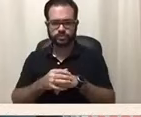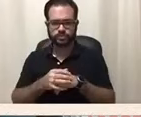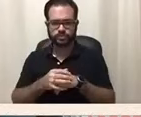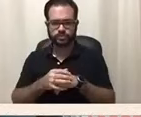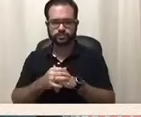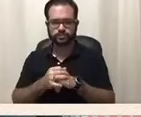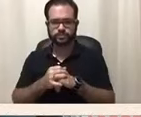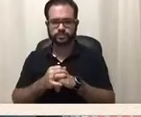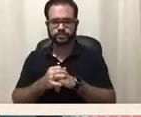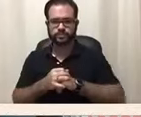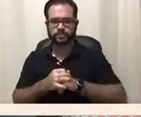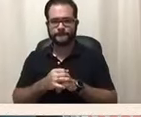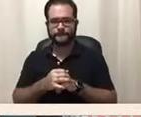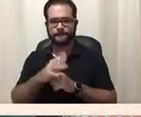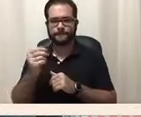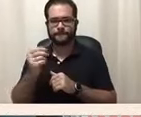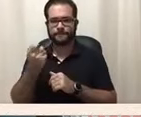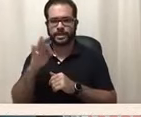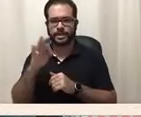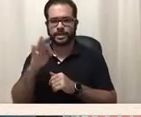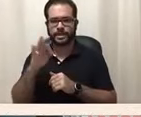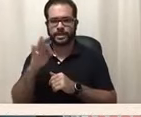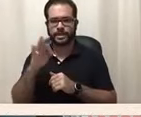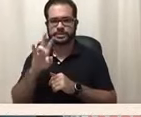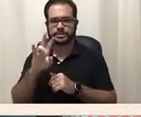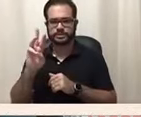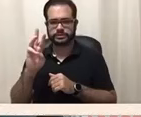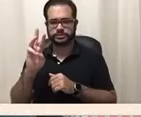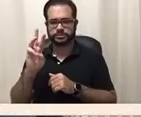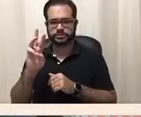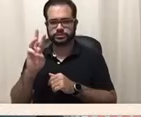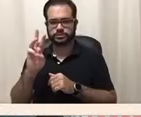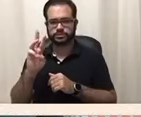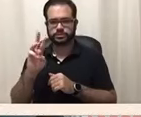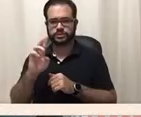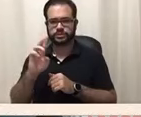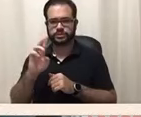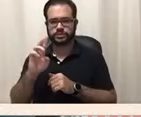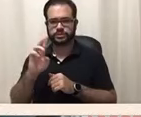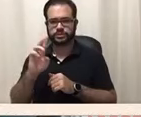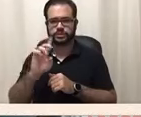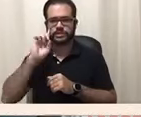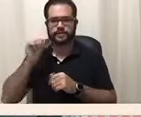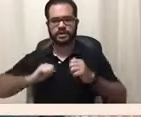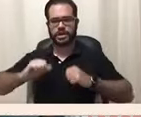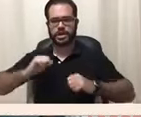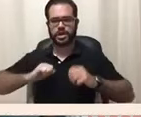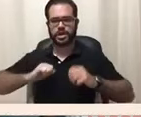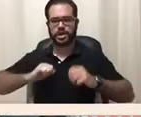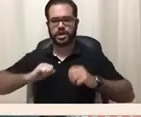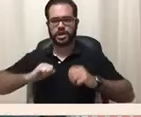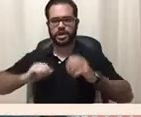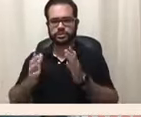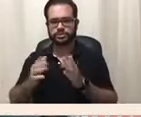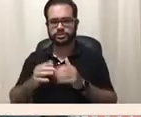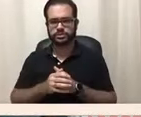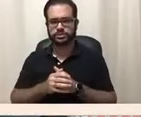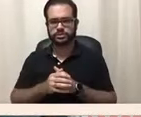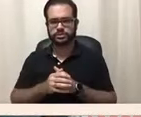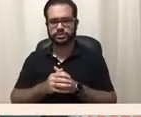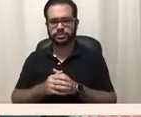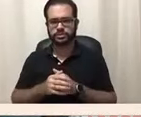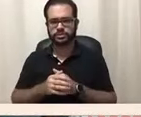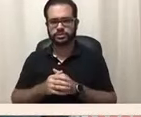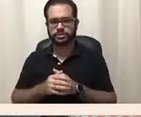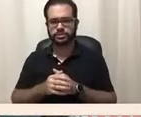deaf actress uh linda bove uh a graduate of gallaudet college